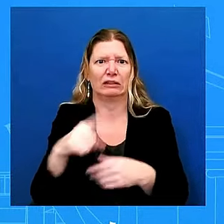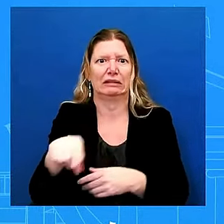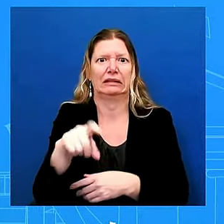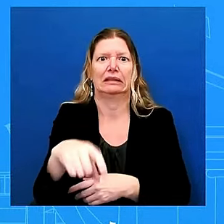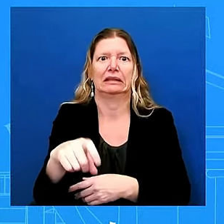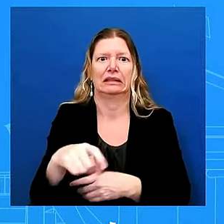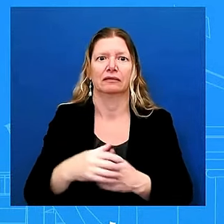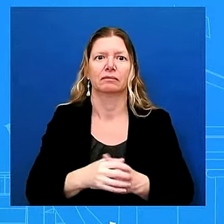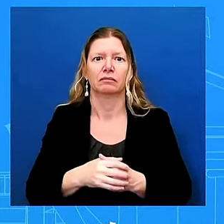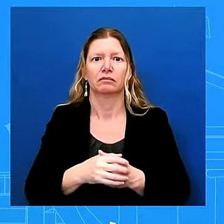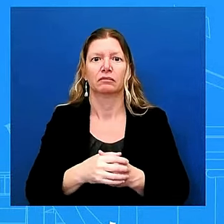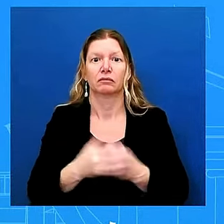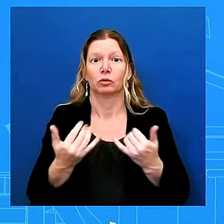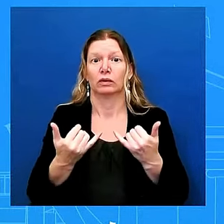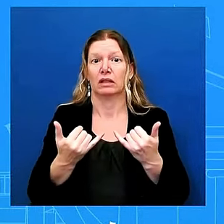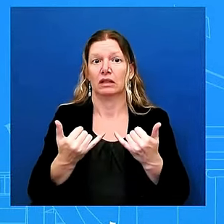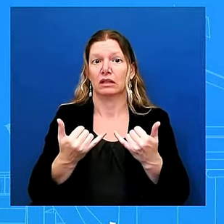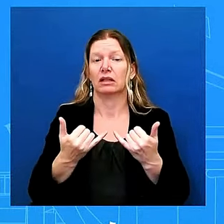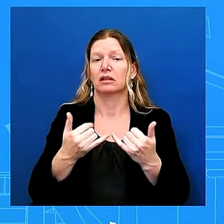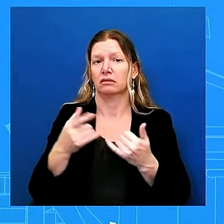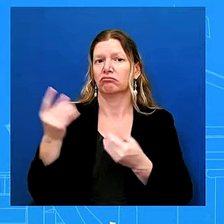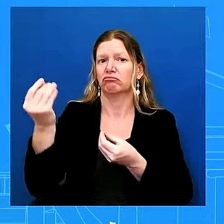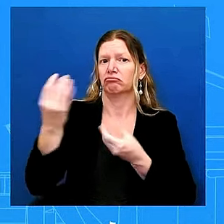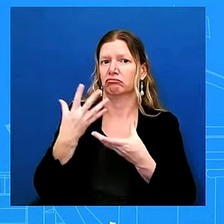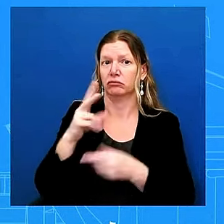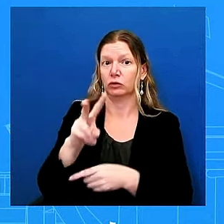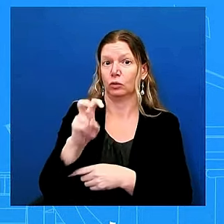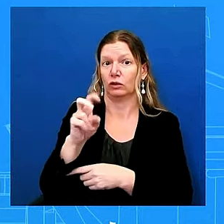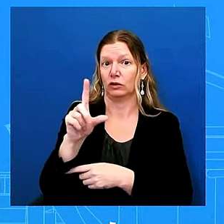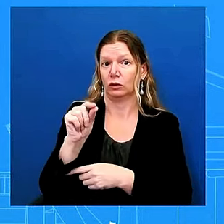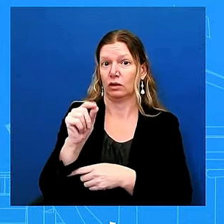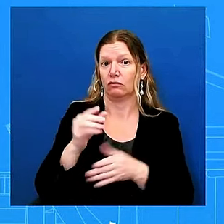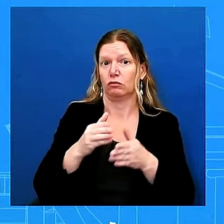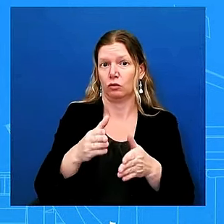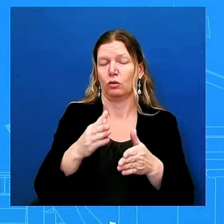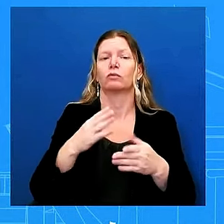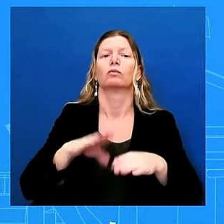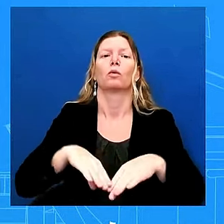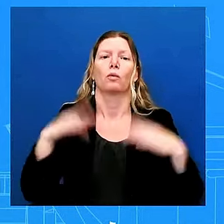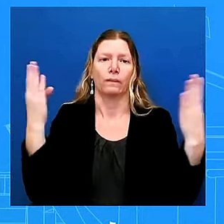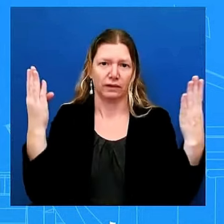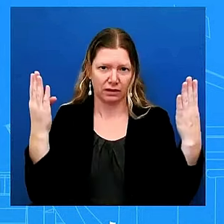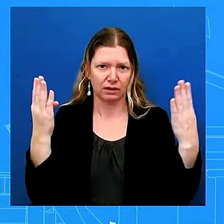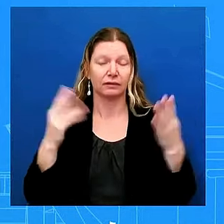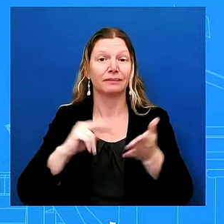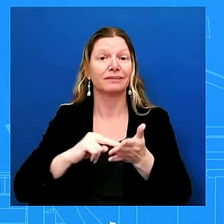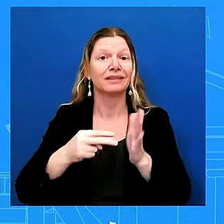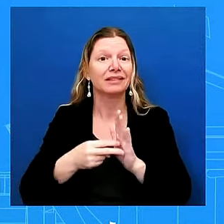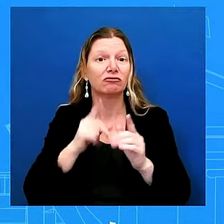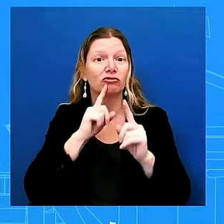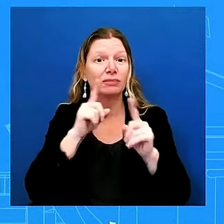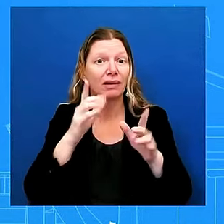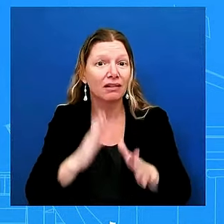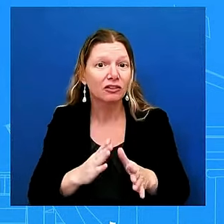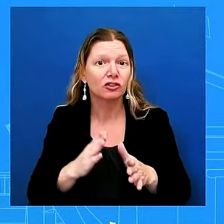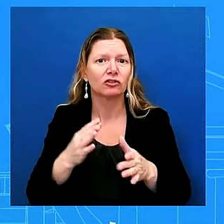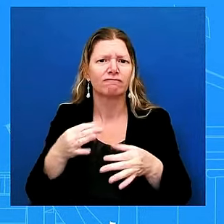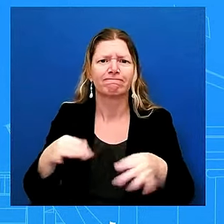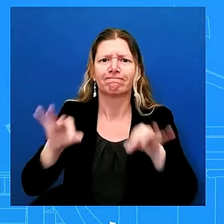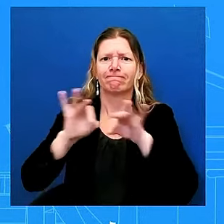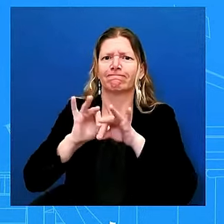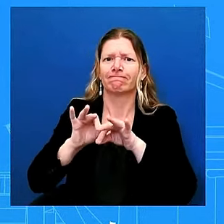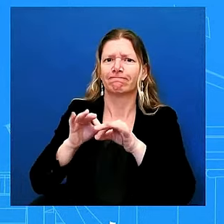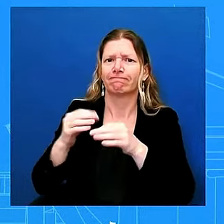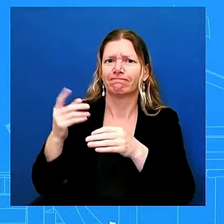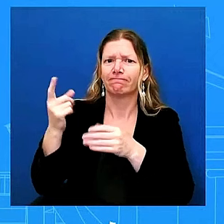help enable responders and critical commodities to begin moving via ground transportation while fema has been